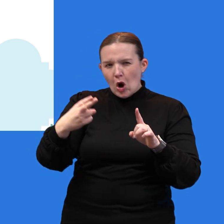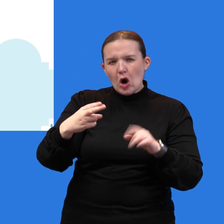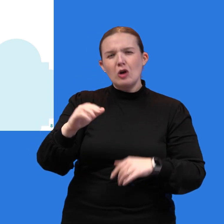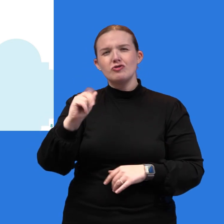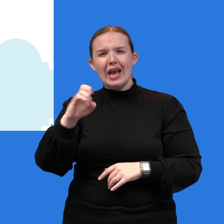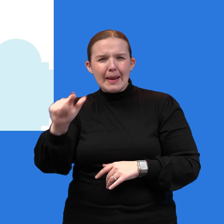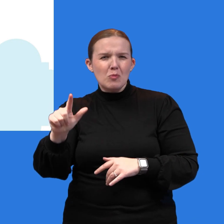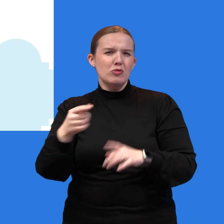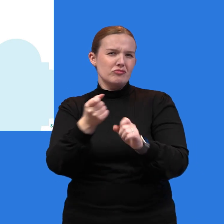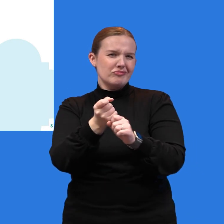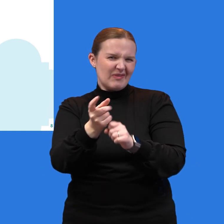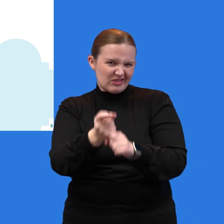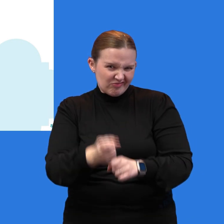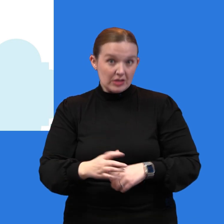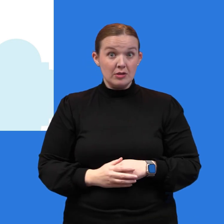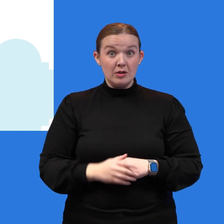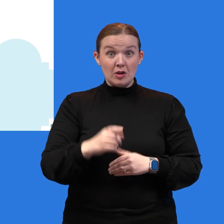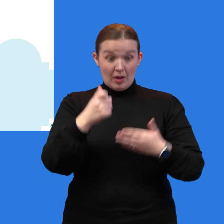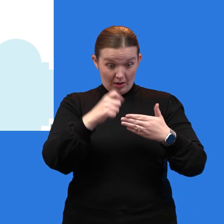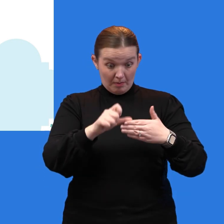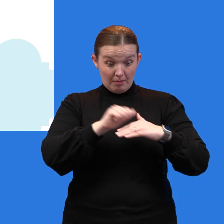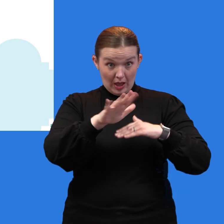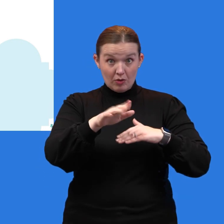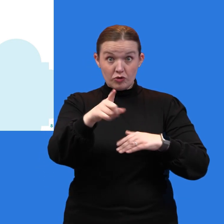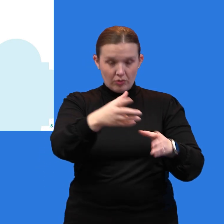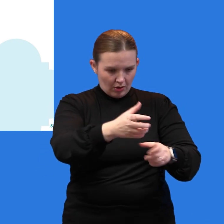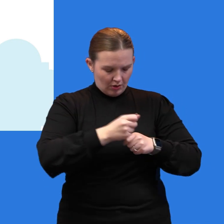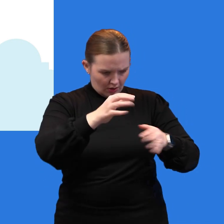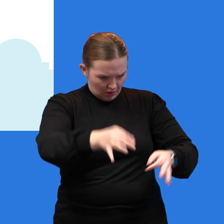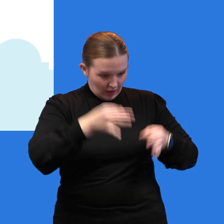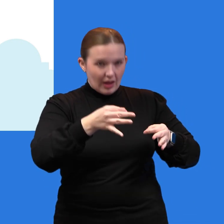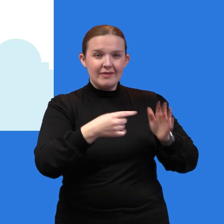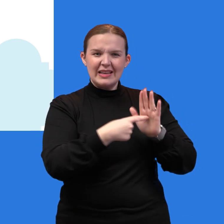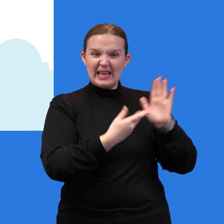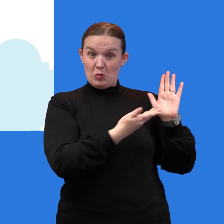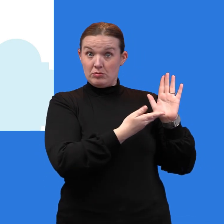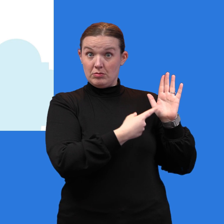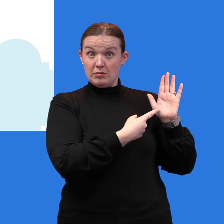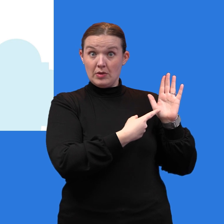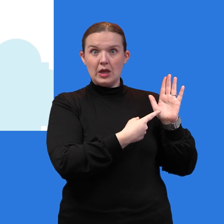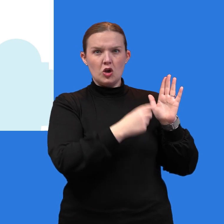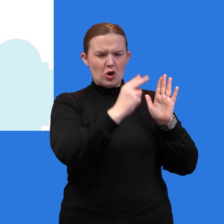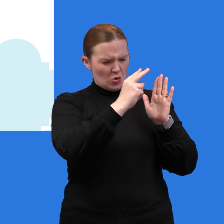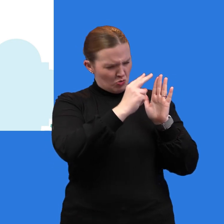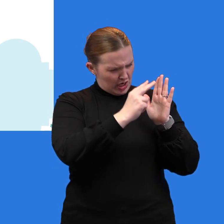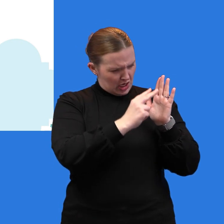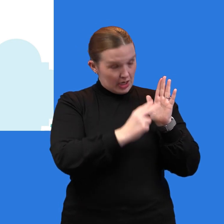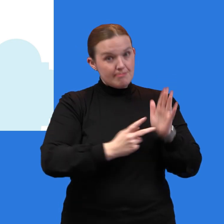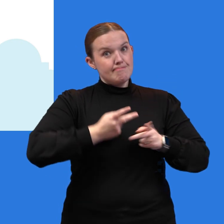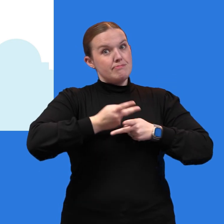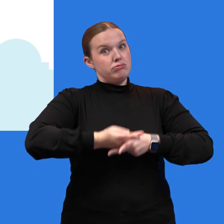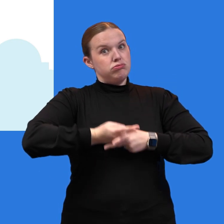each year. When you receive the notice of appraised value, as you see on the screen, be sure to read your notice